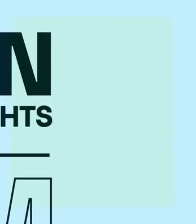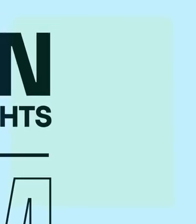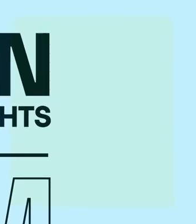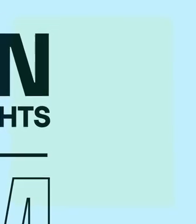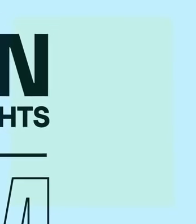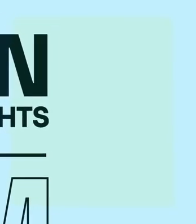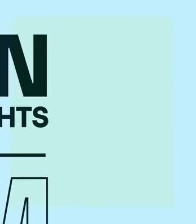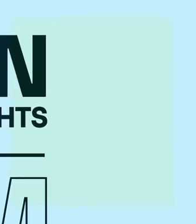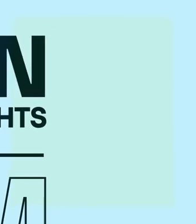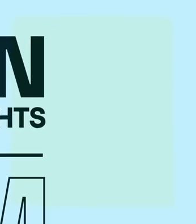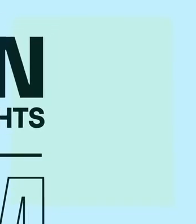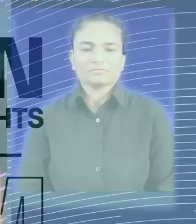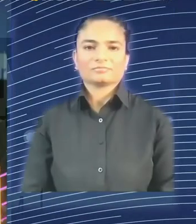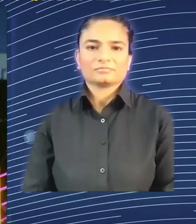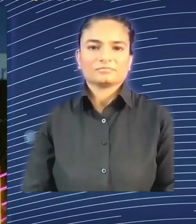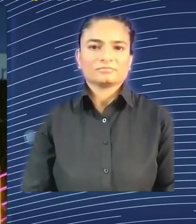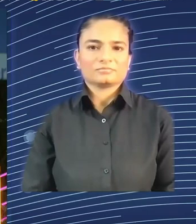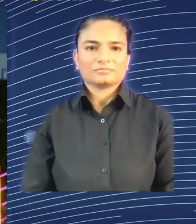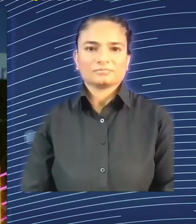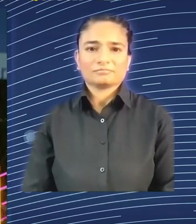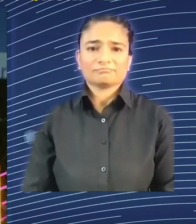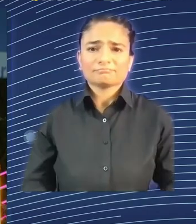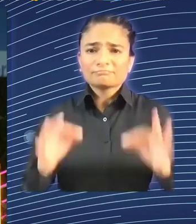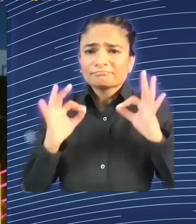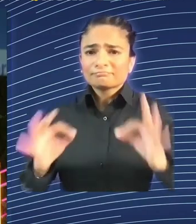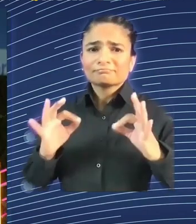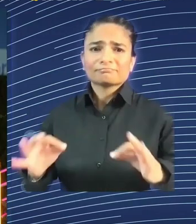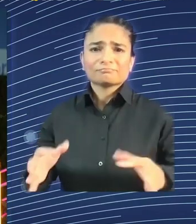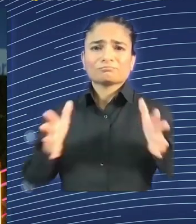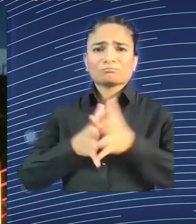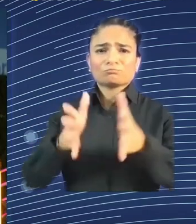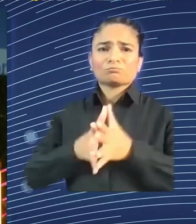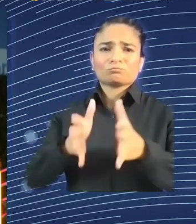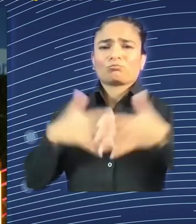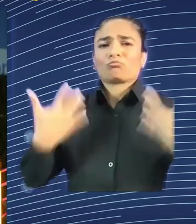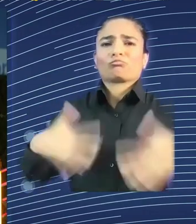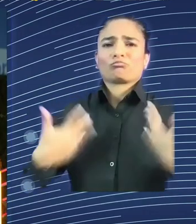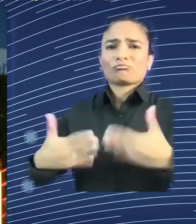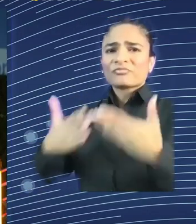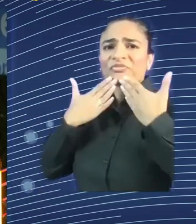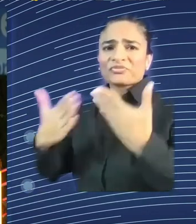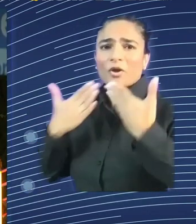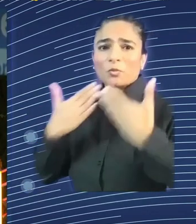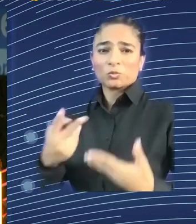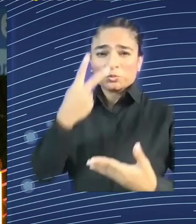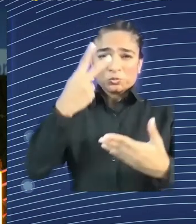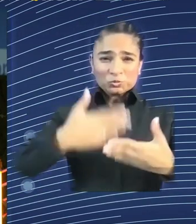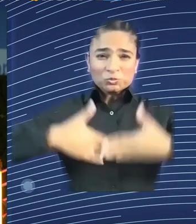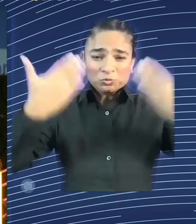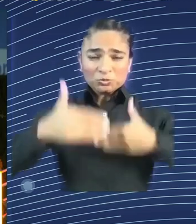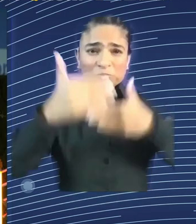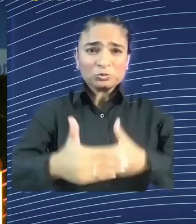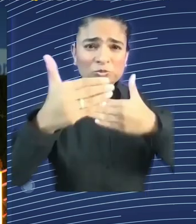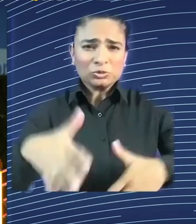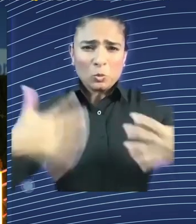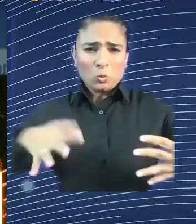Thank you so much for opening that. Indeed, we do have two days packed with the sessions and panels, and stay with us here in Brussels and also online.